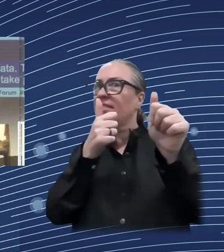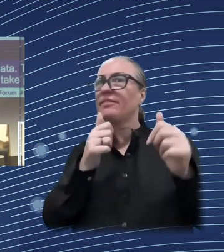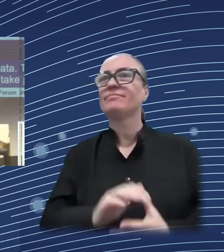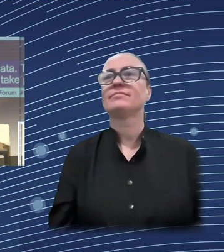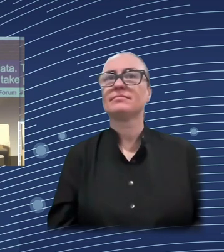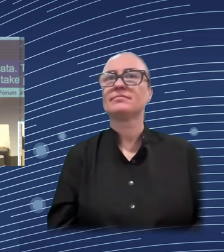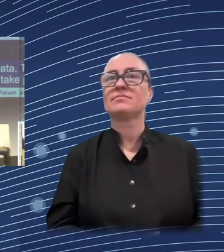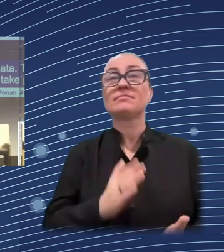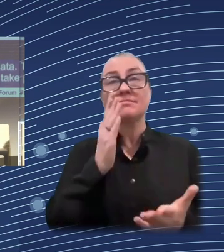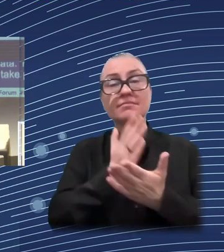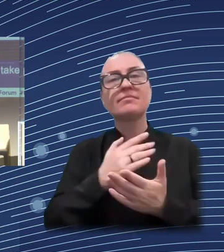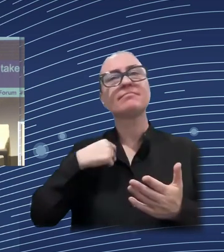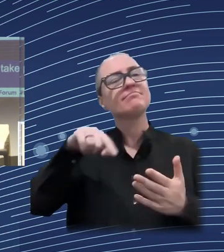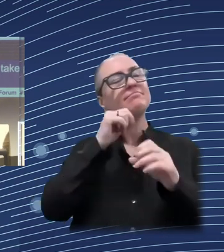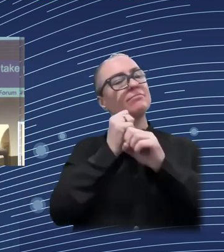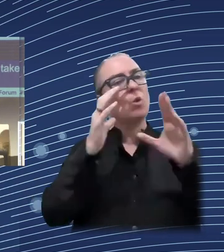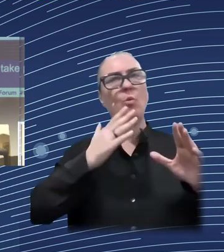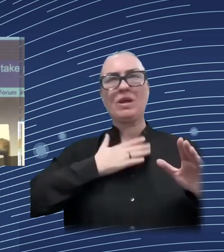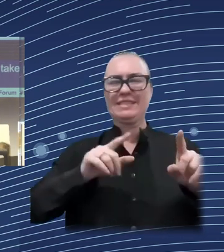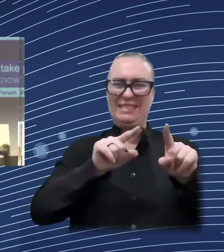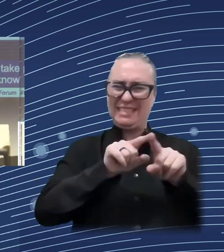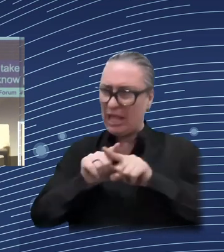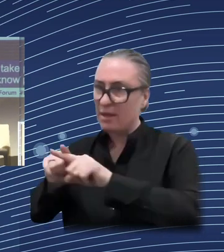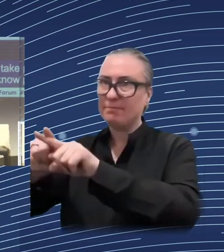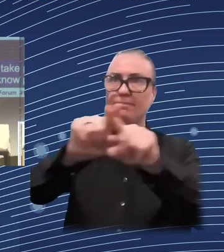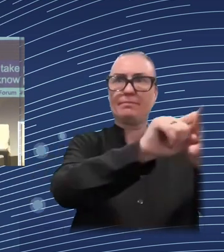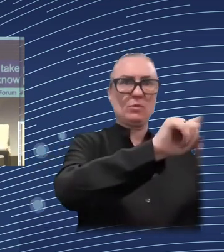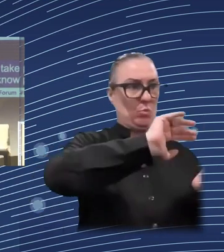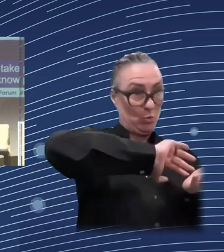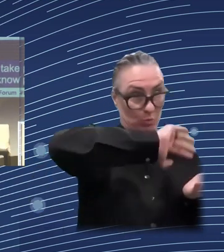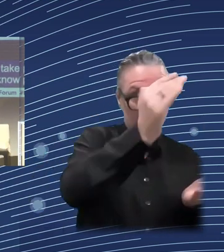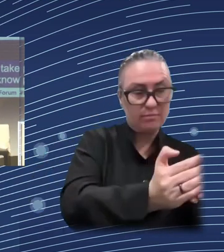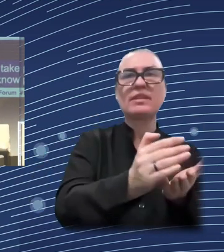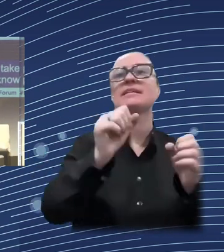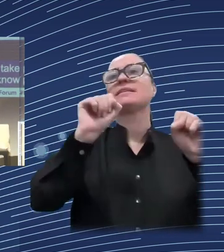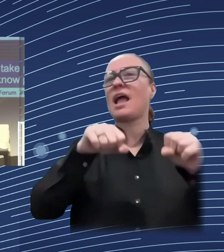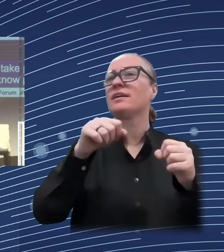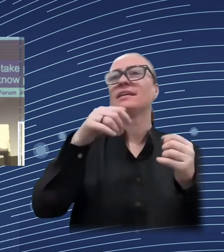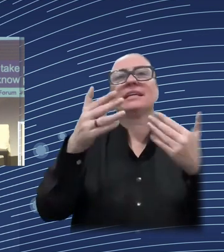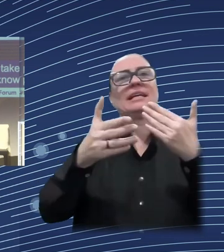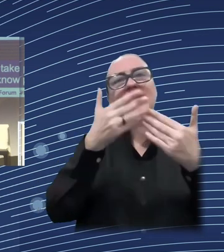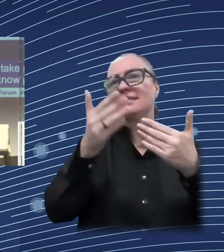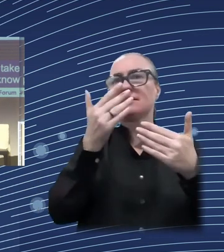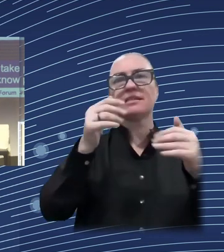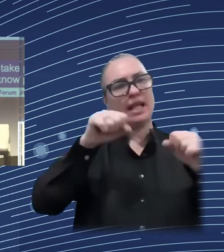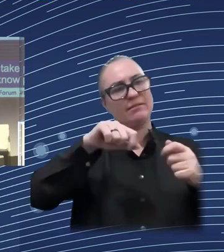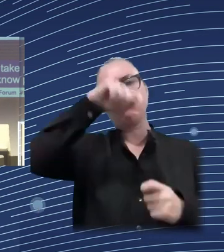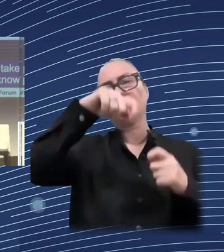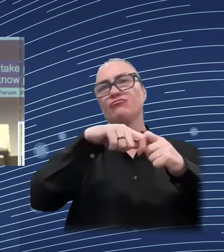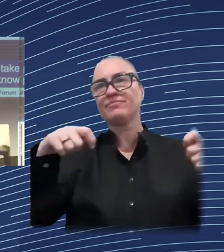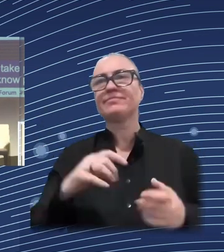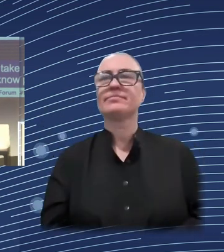So let me now provide quickly first a number of stylized facts